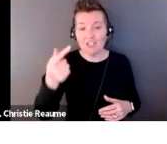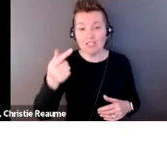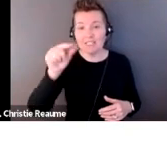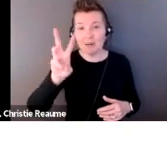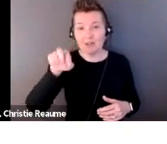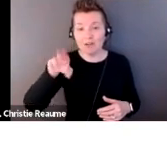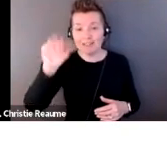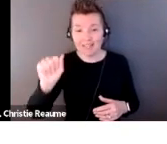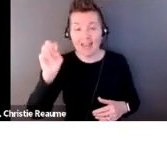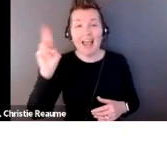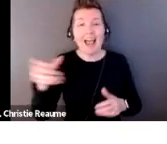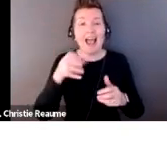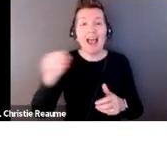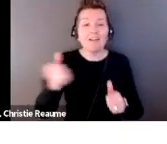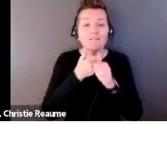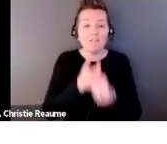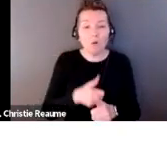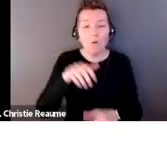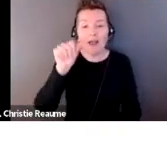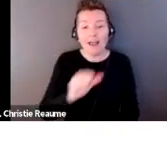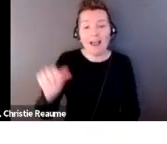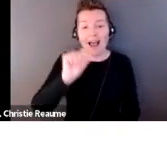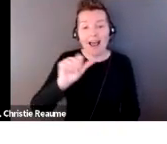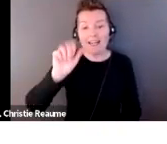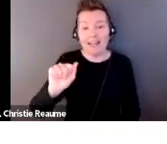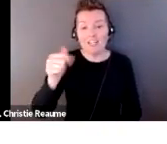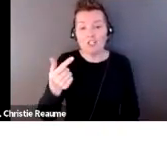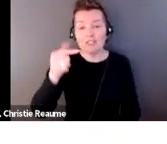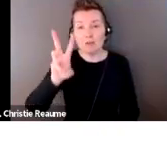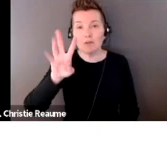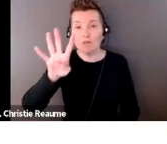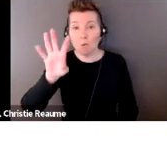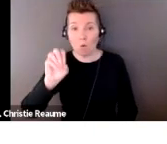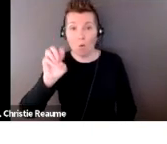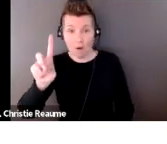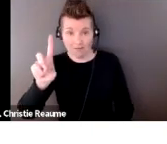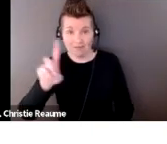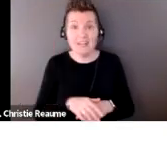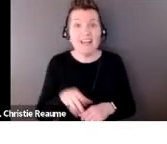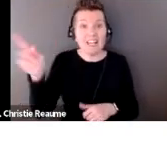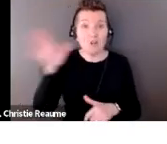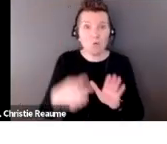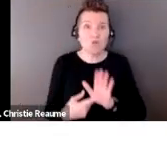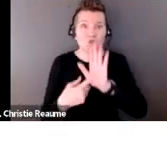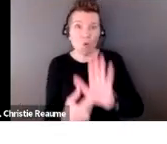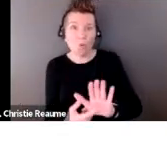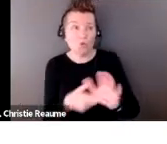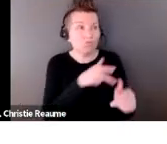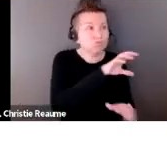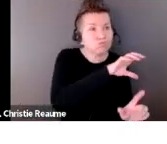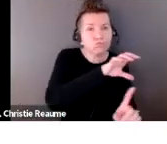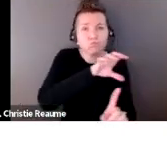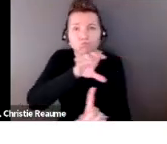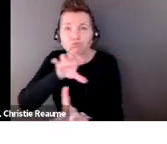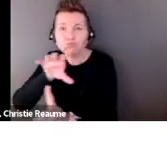media as well at agw401 to get a behind the scenes look at the exhibition as